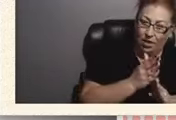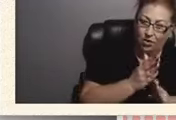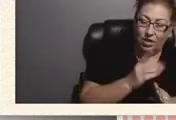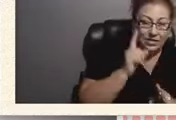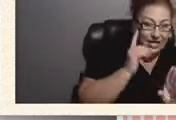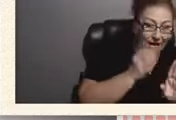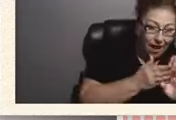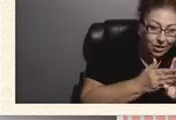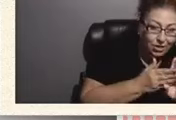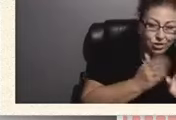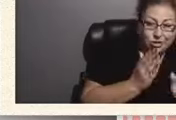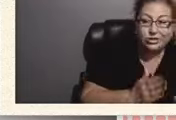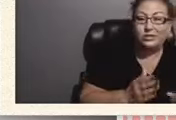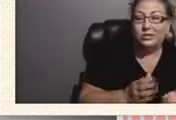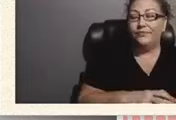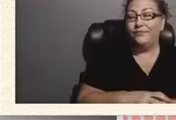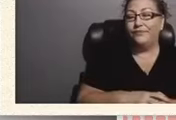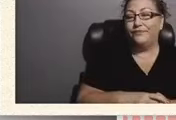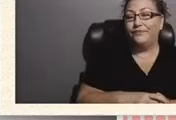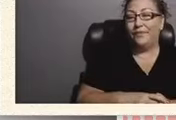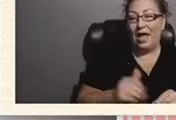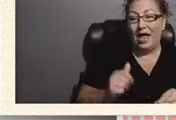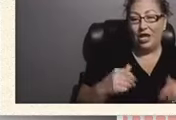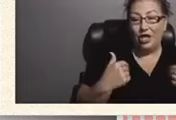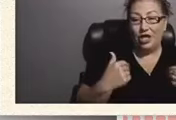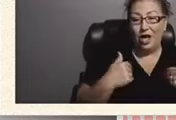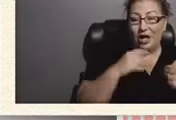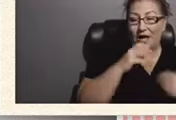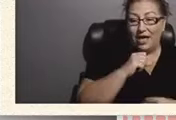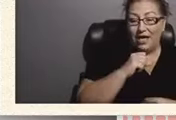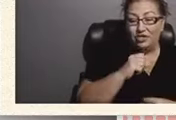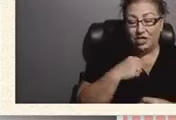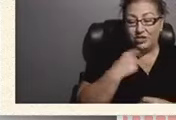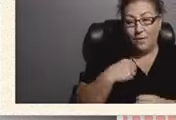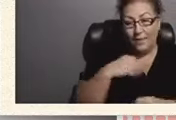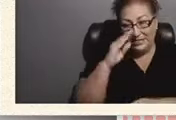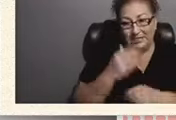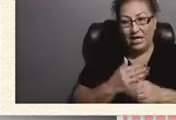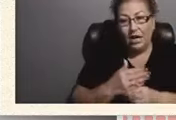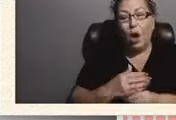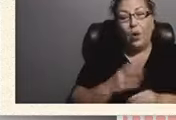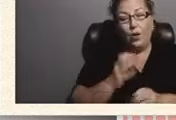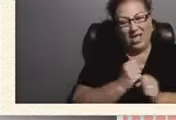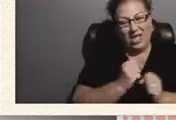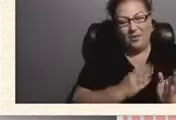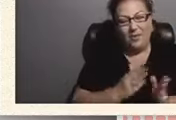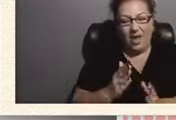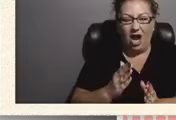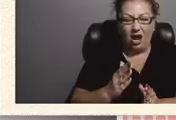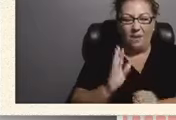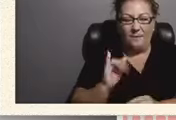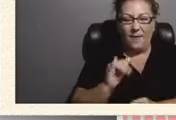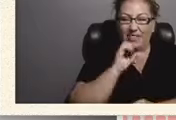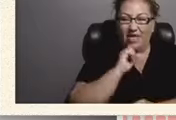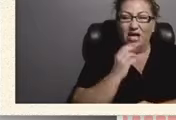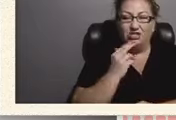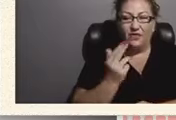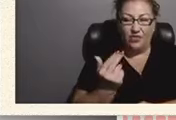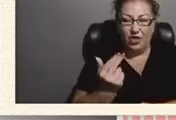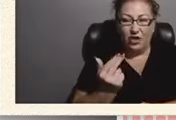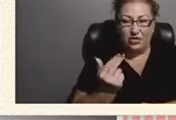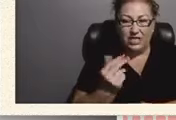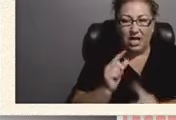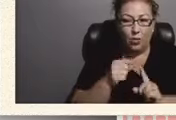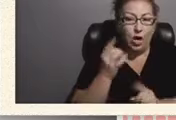psychologists at a young age when they told my son oh get prepared you know by the age of 13 when the hormones start changing